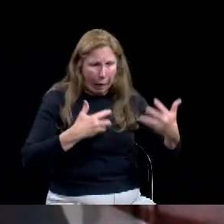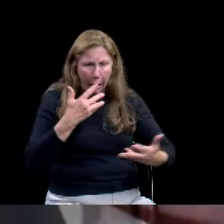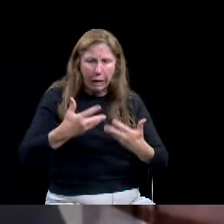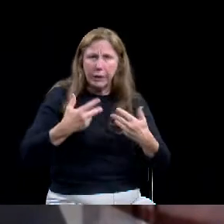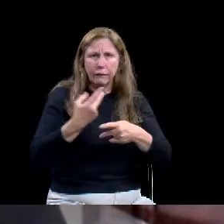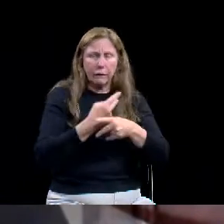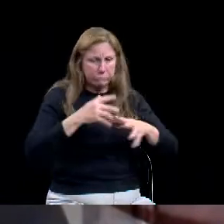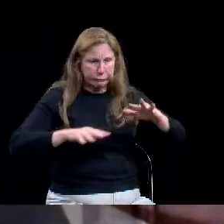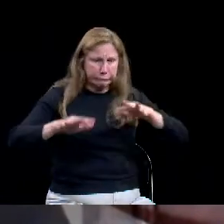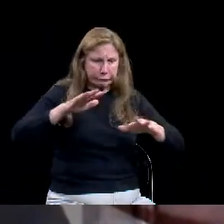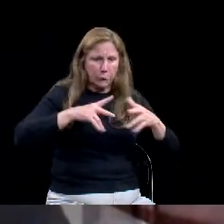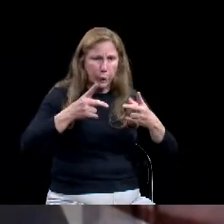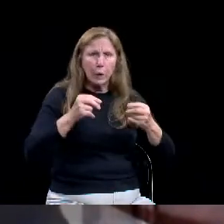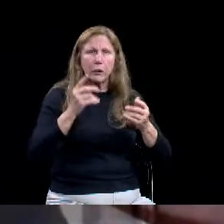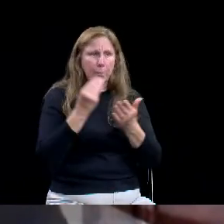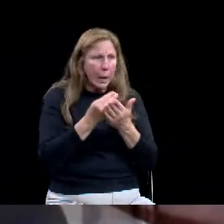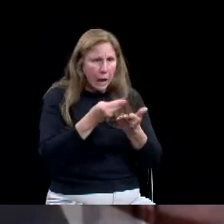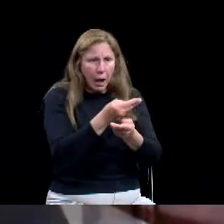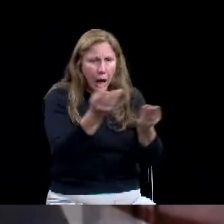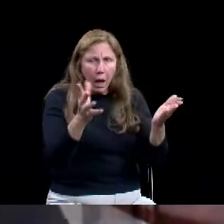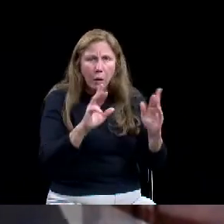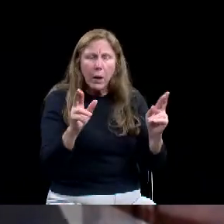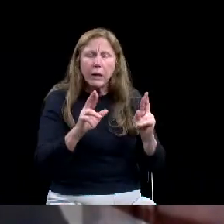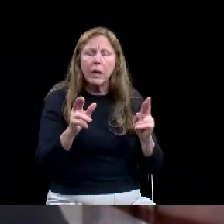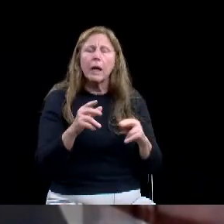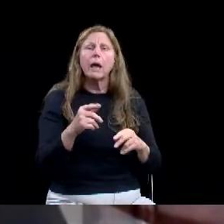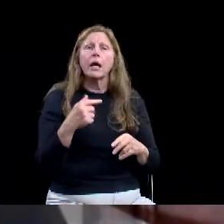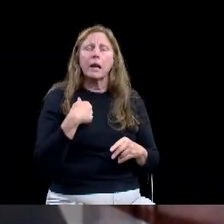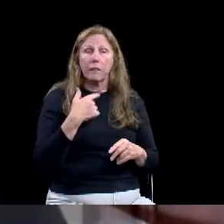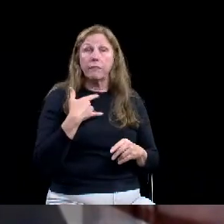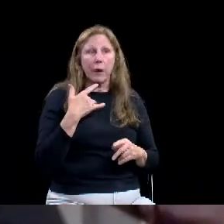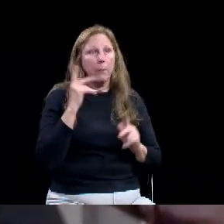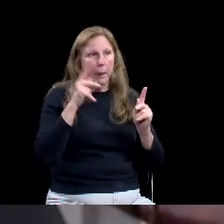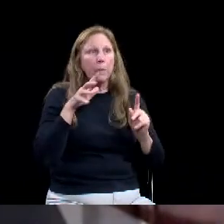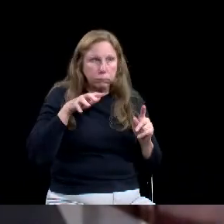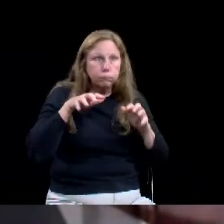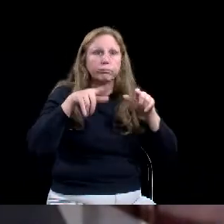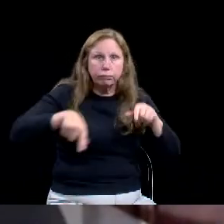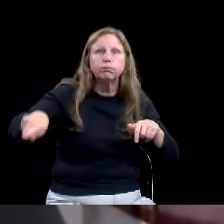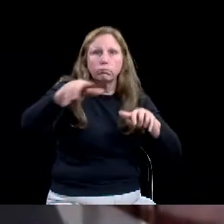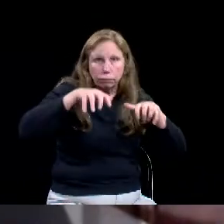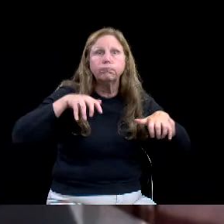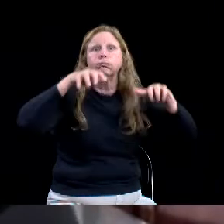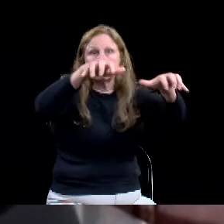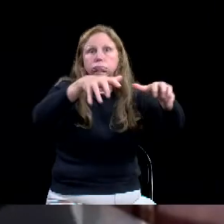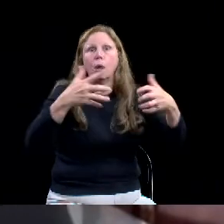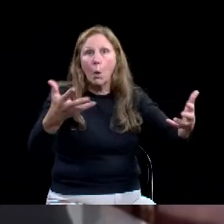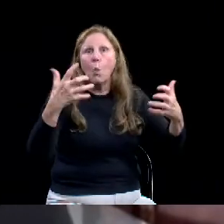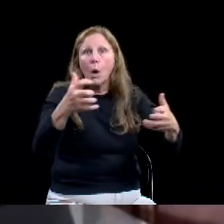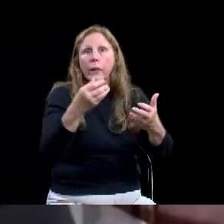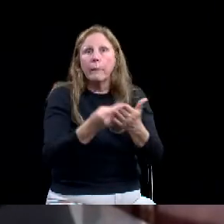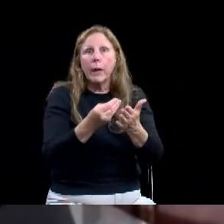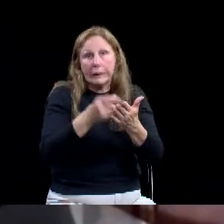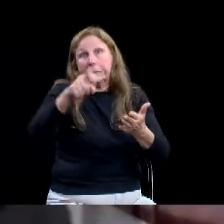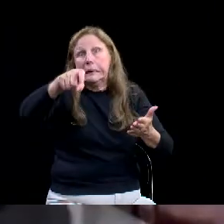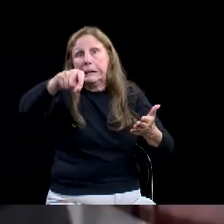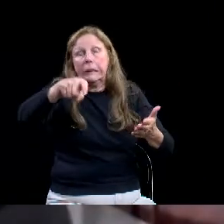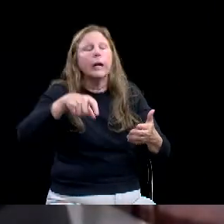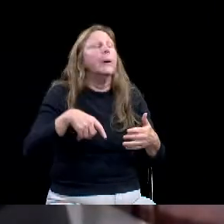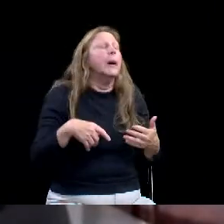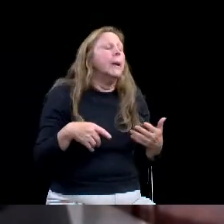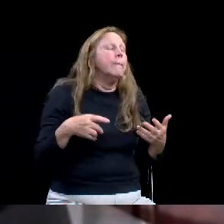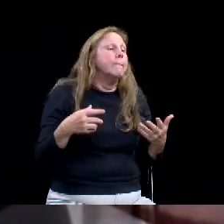use this funding. Um, is there, uh, I, I, like the idea here too, that we're talking about in the, in the,